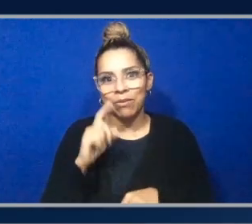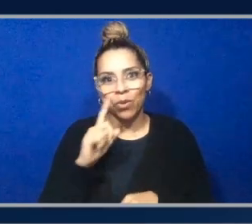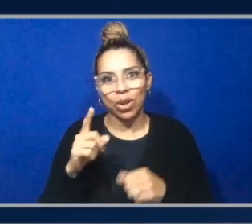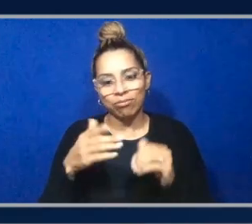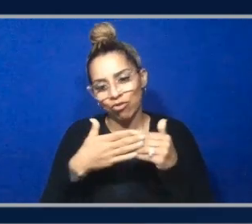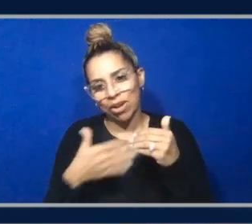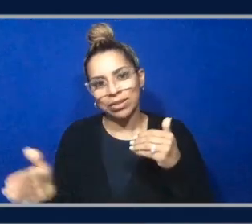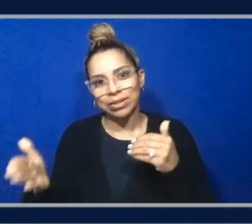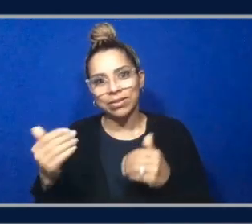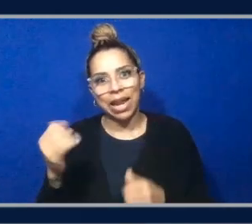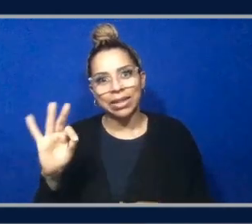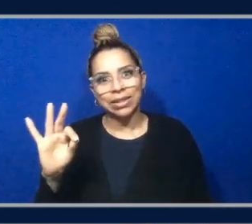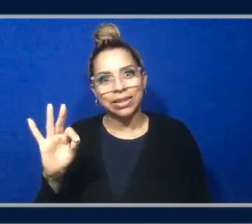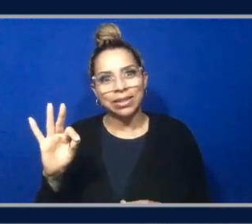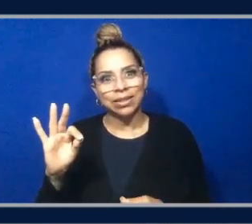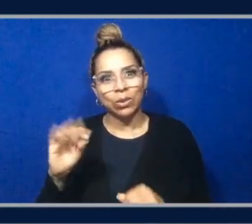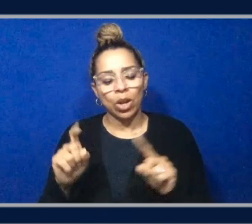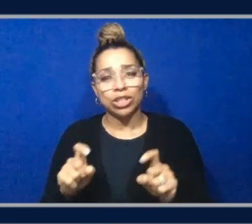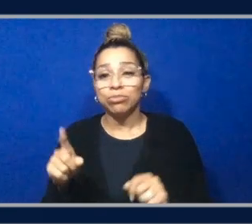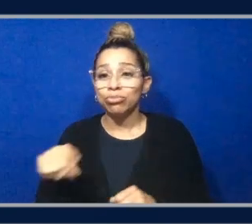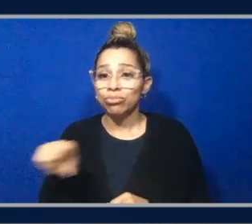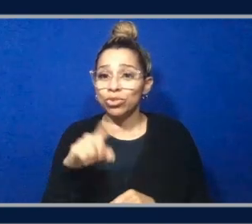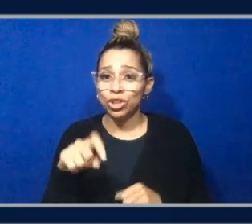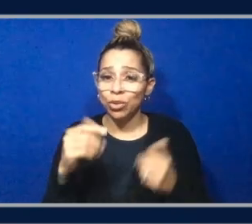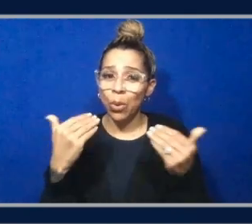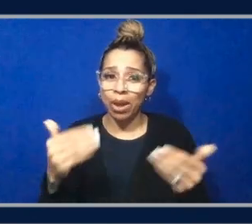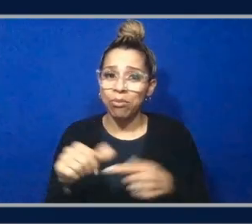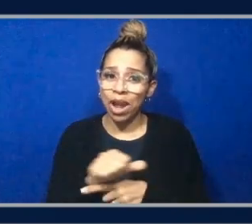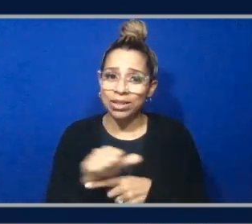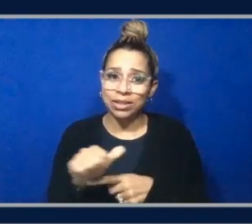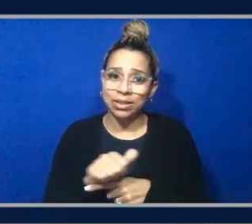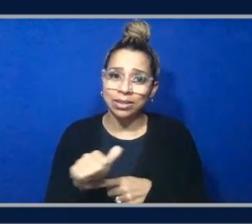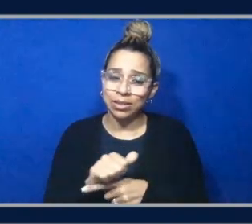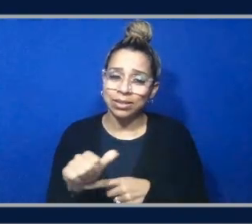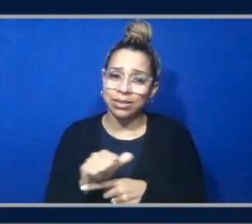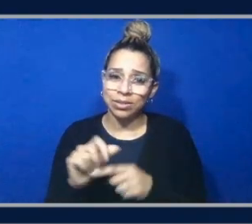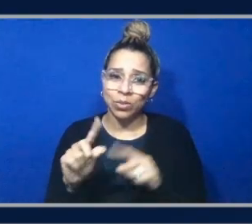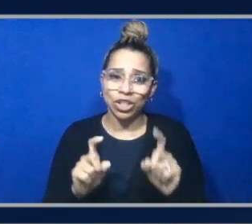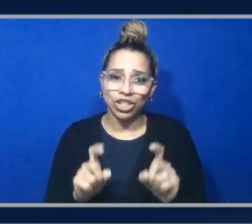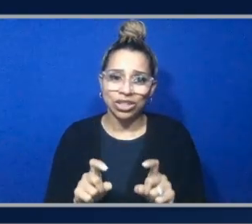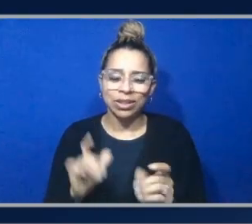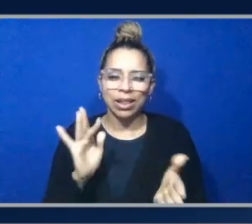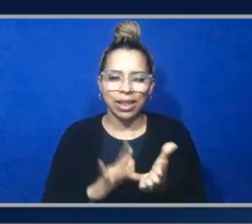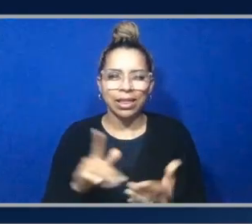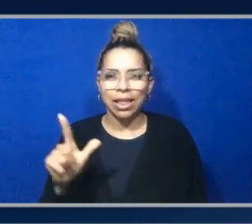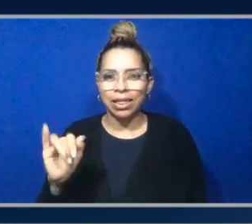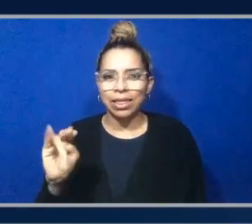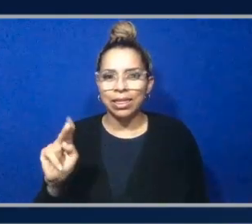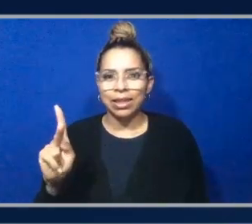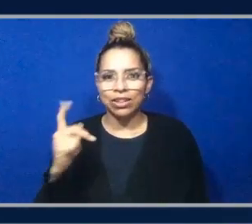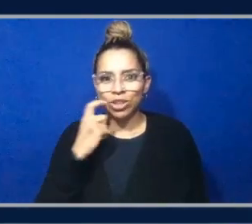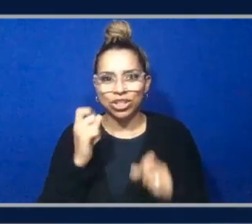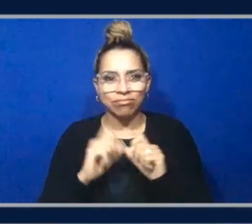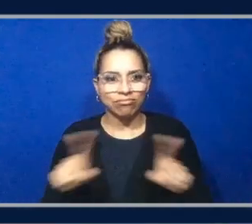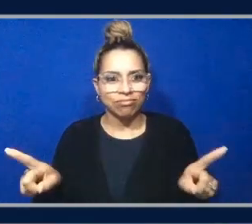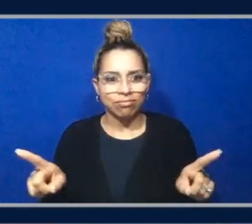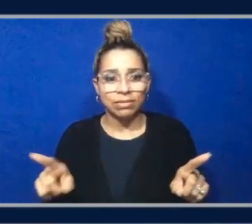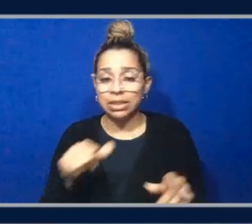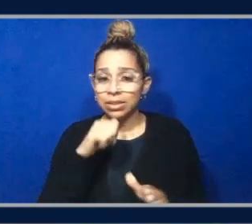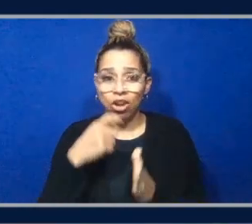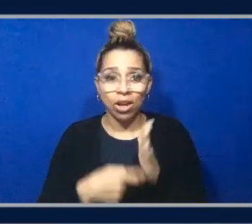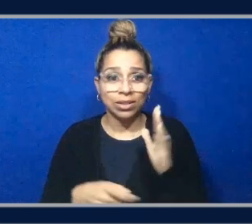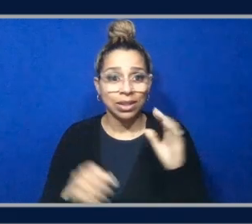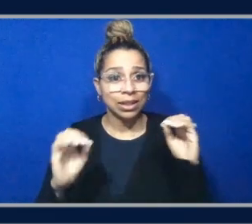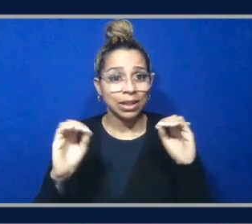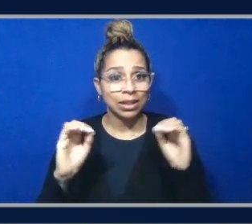ahead and click the link that we have in the chat. Go through the practice question set because it doesn't cost anything. It doesn't cost anything. It's free. It